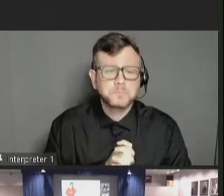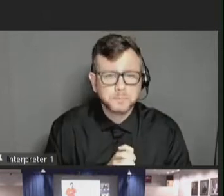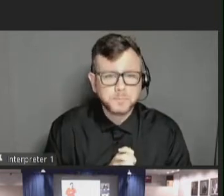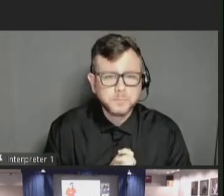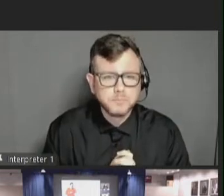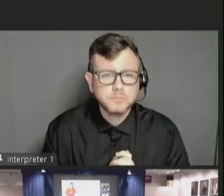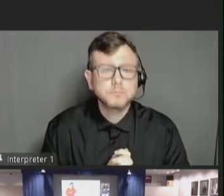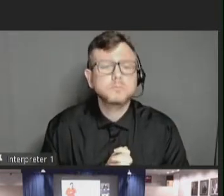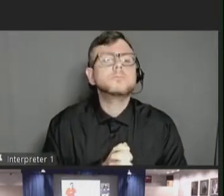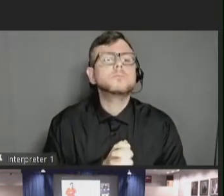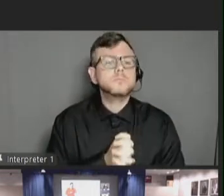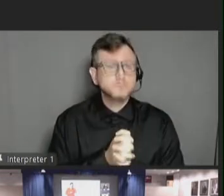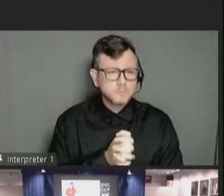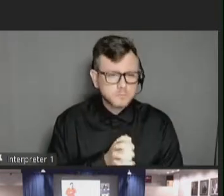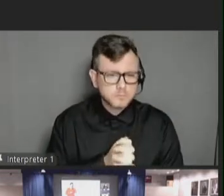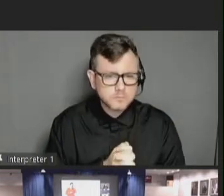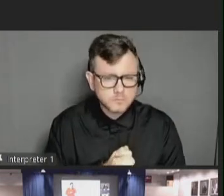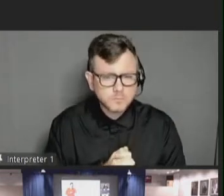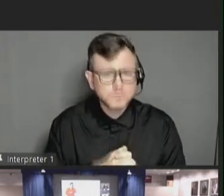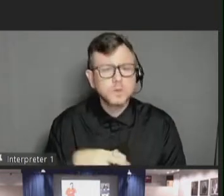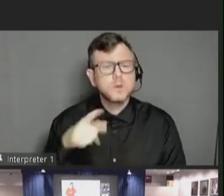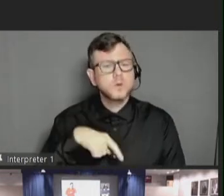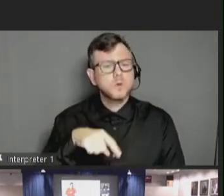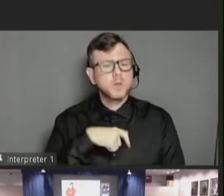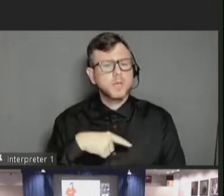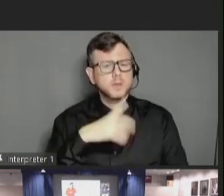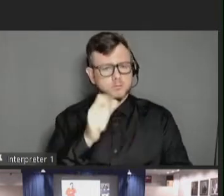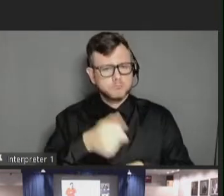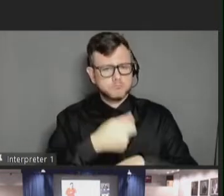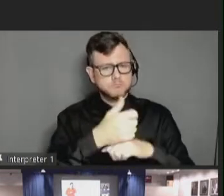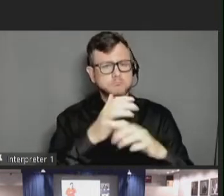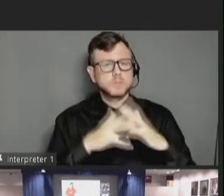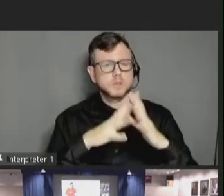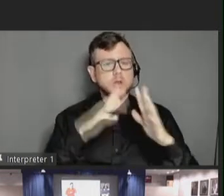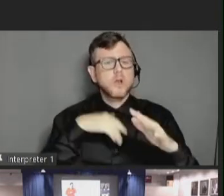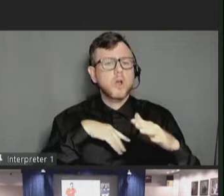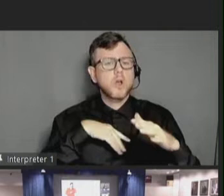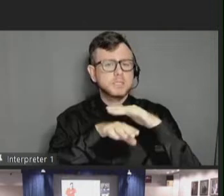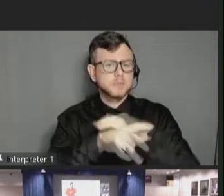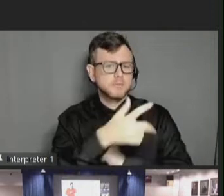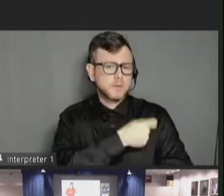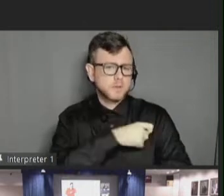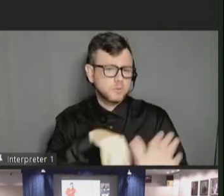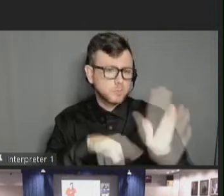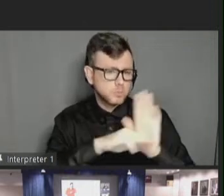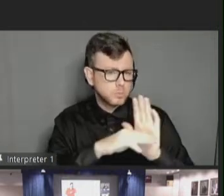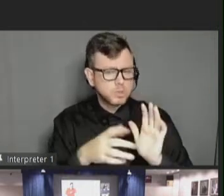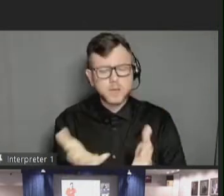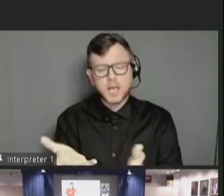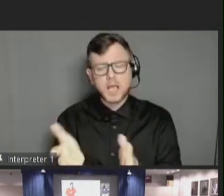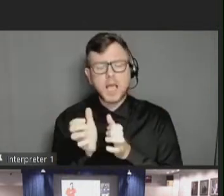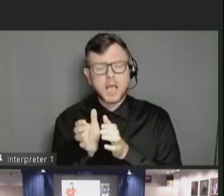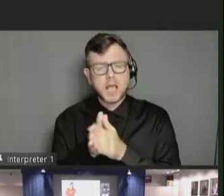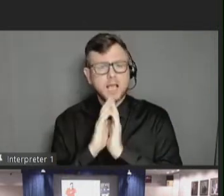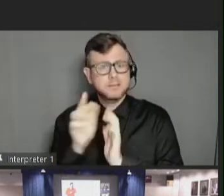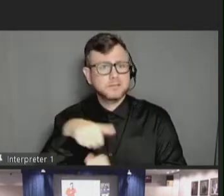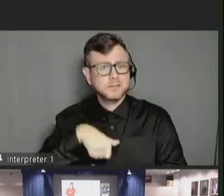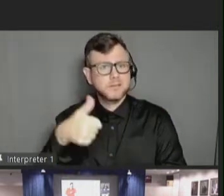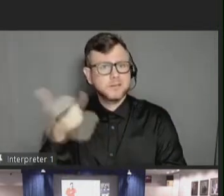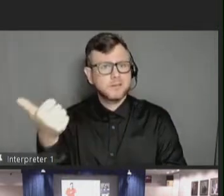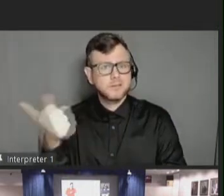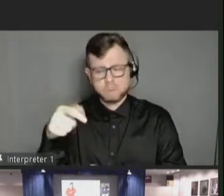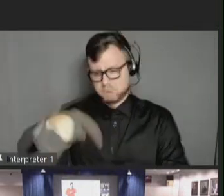When we started to implement our accessible vaccination model, we first wanted to ask the community about their past vaccine experiences.